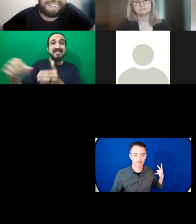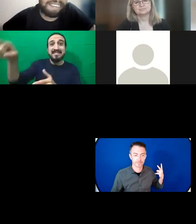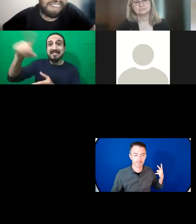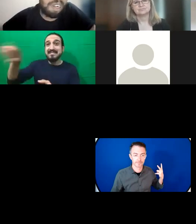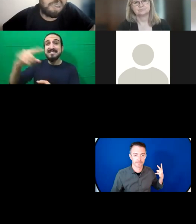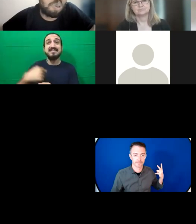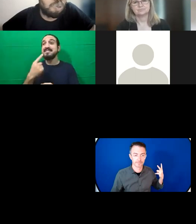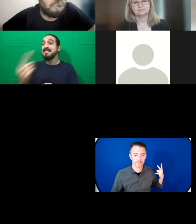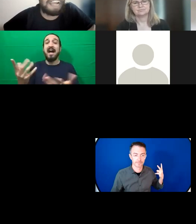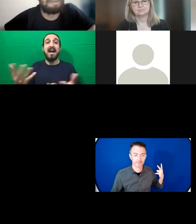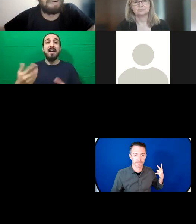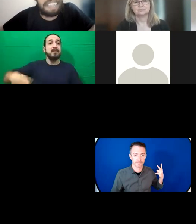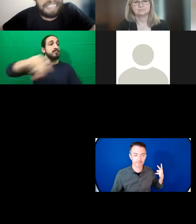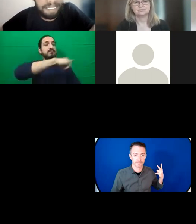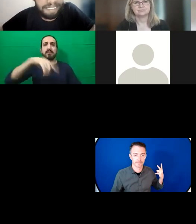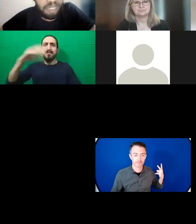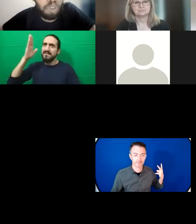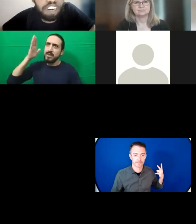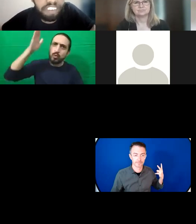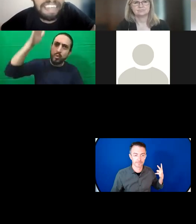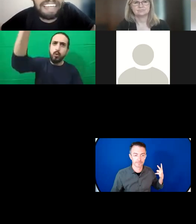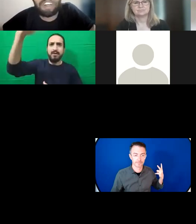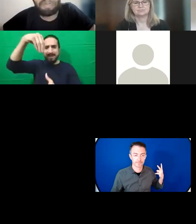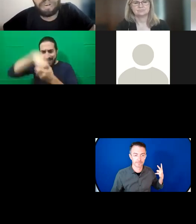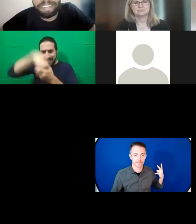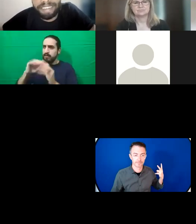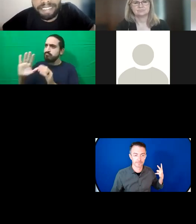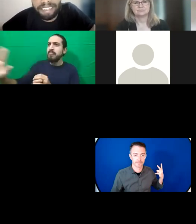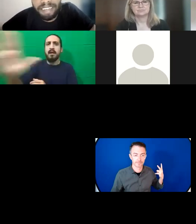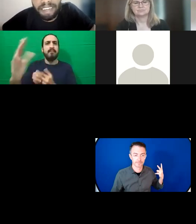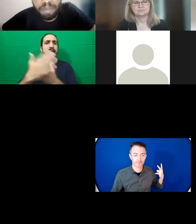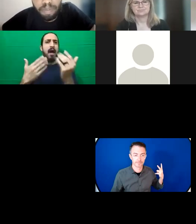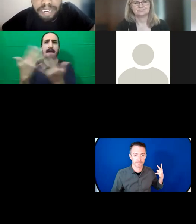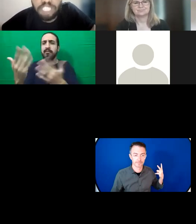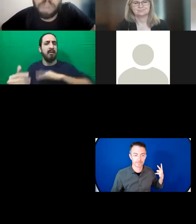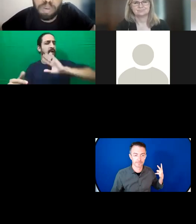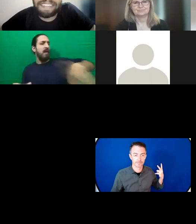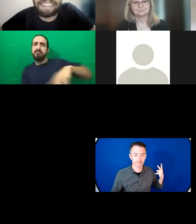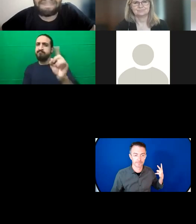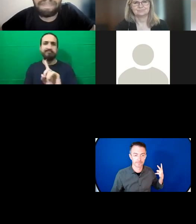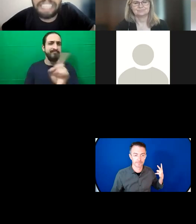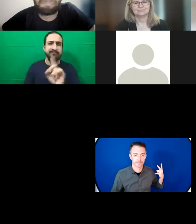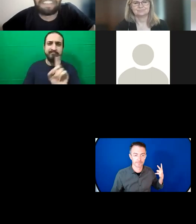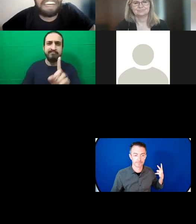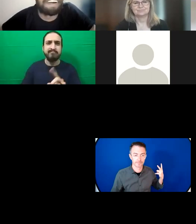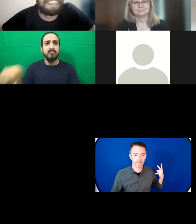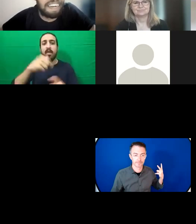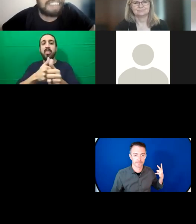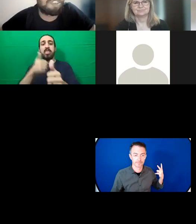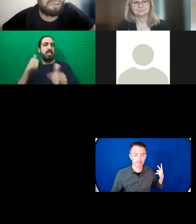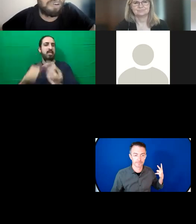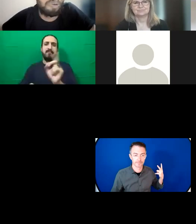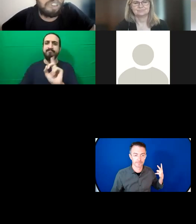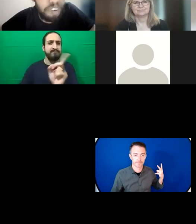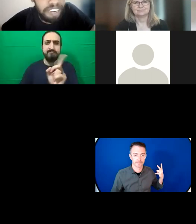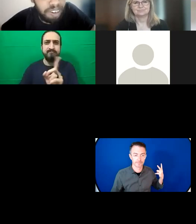your hands so do not abandon us do not fail us at COP26 Paris promises must be delivered in